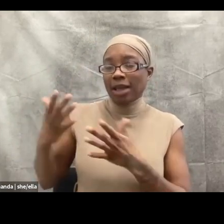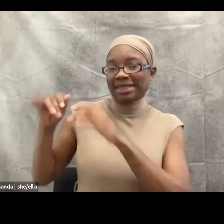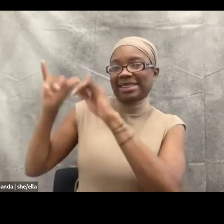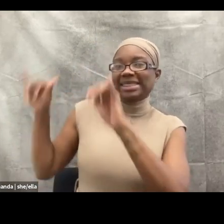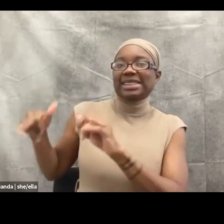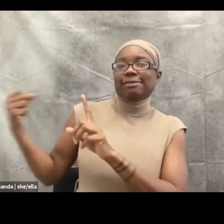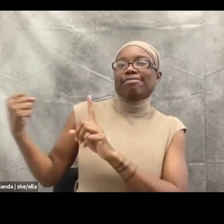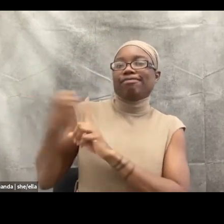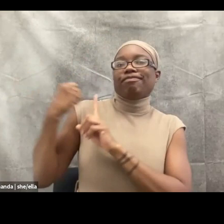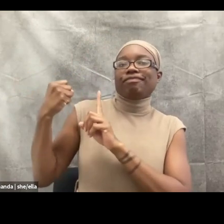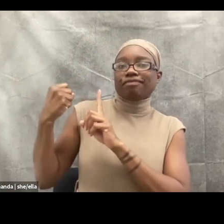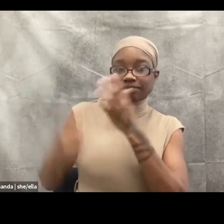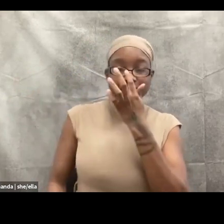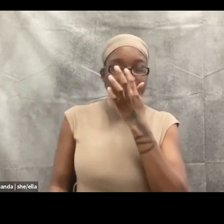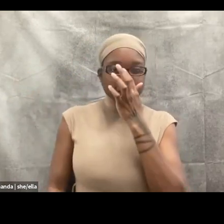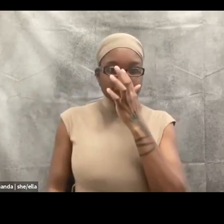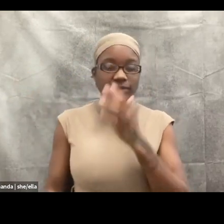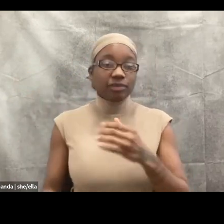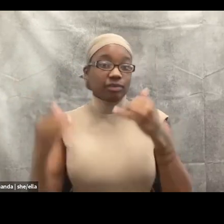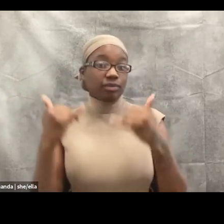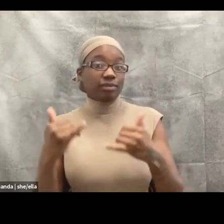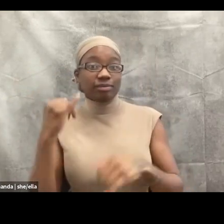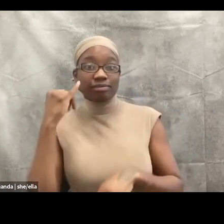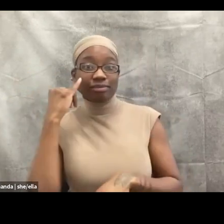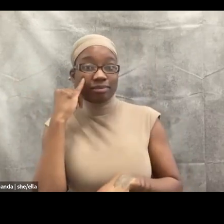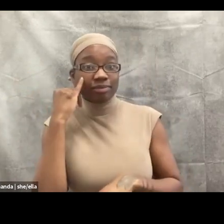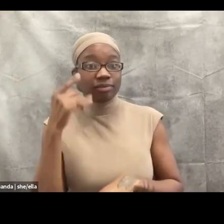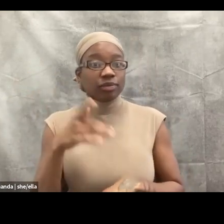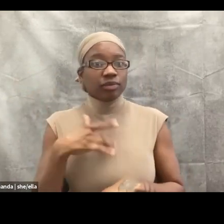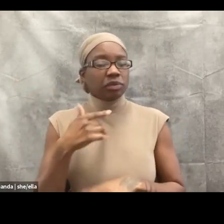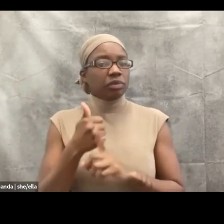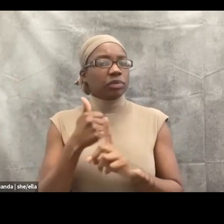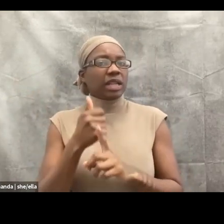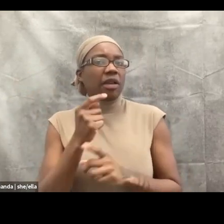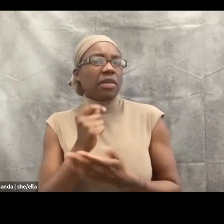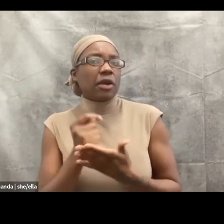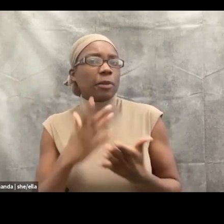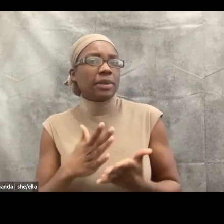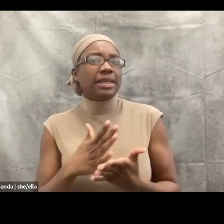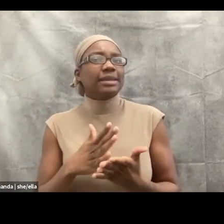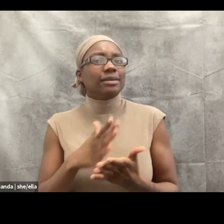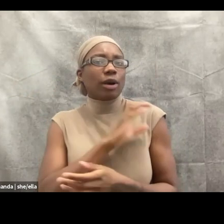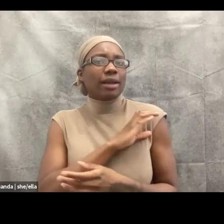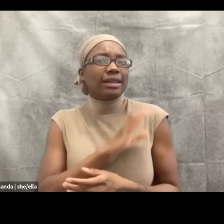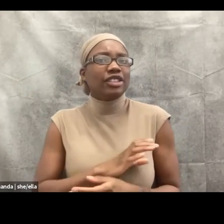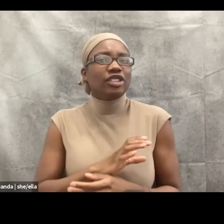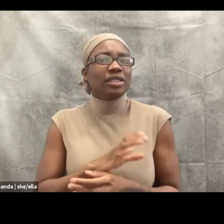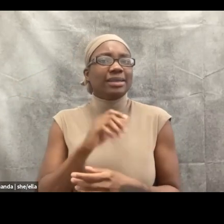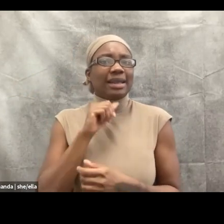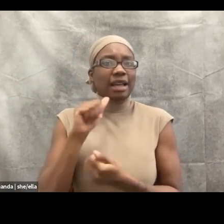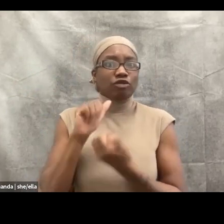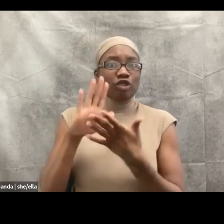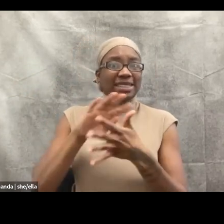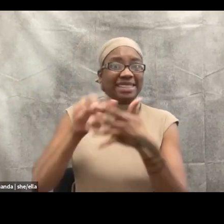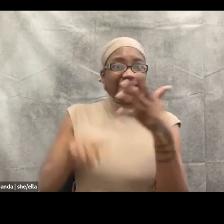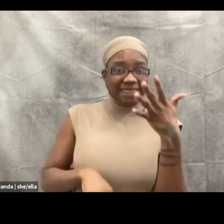then that's not, um, that's not your person, right? And just a, just a quick side note, uh, I want people to understand that